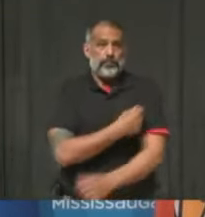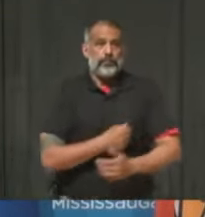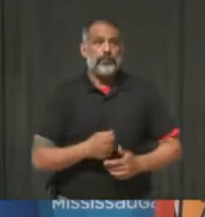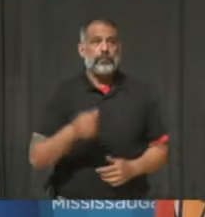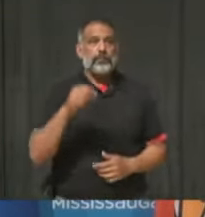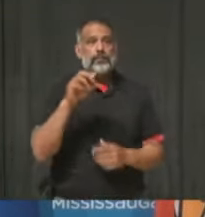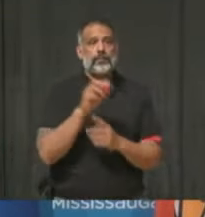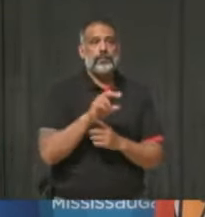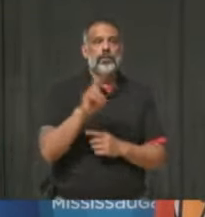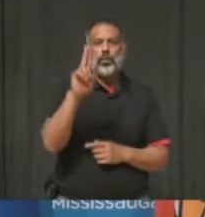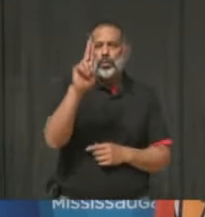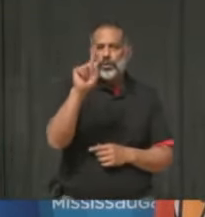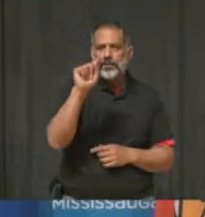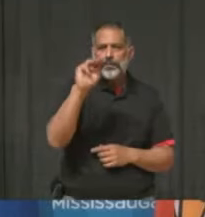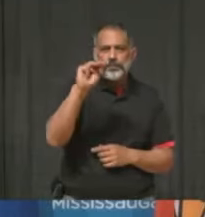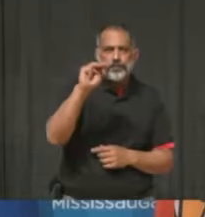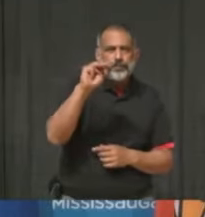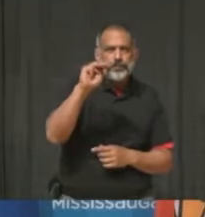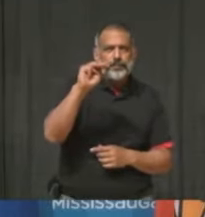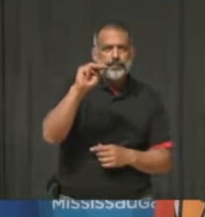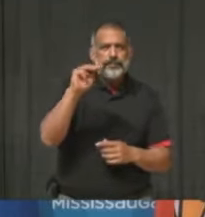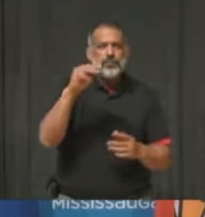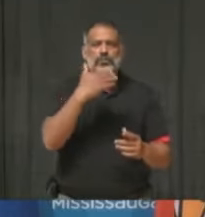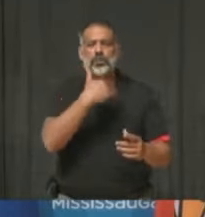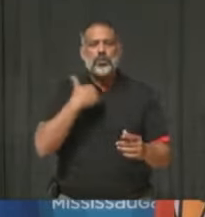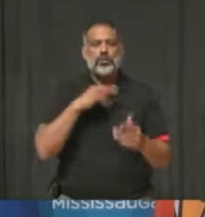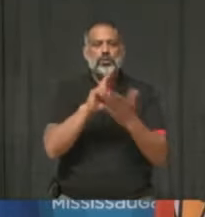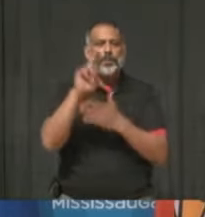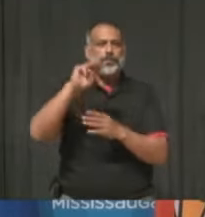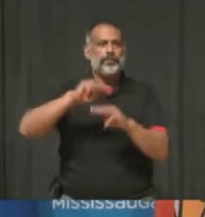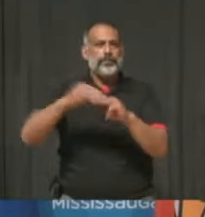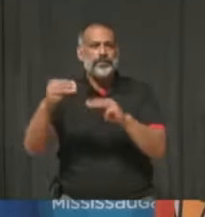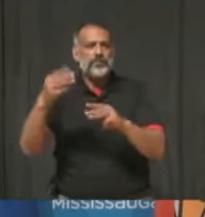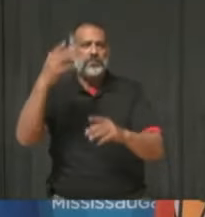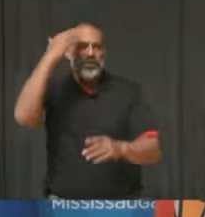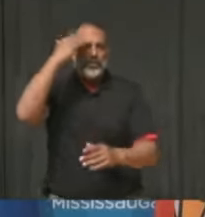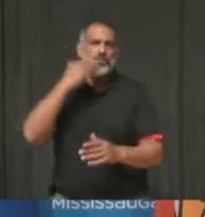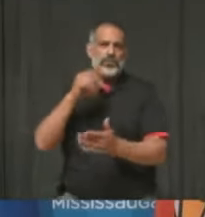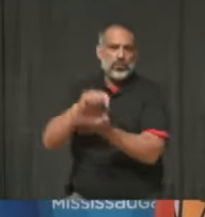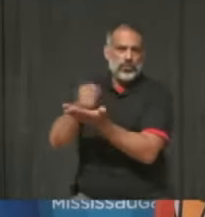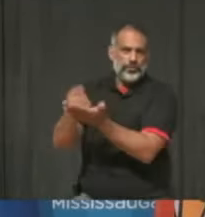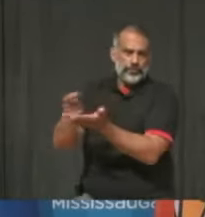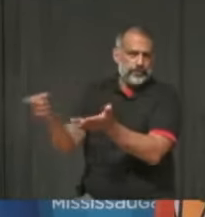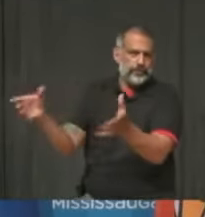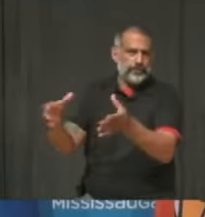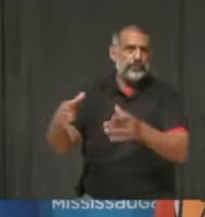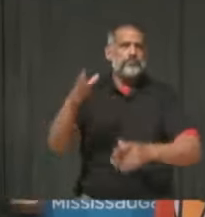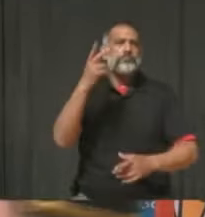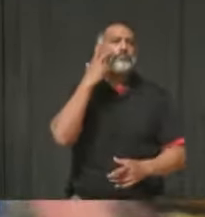over to the hospital. We're just discussing that further. Thank you for the question.